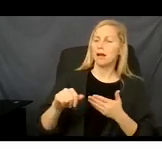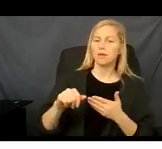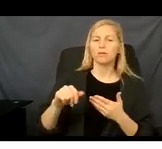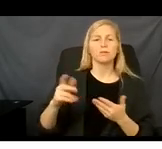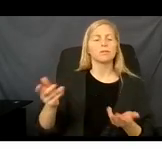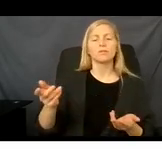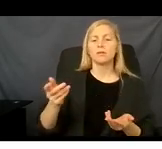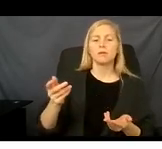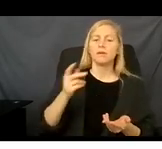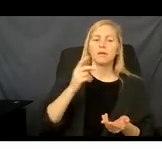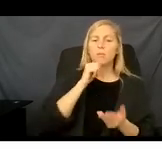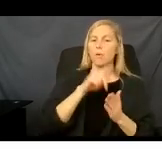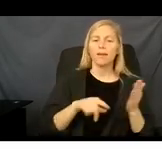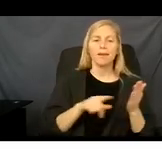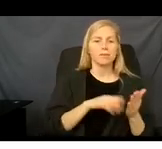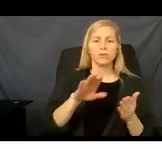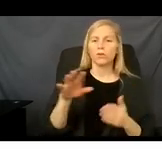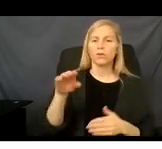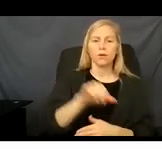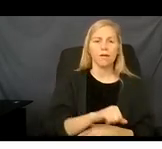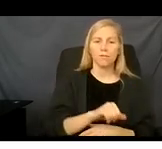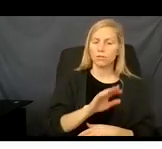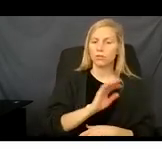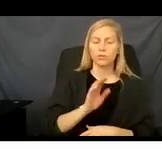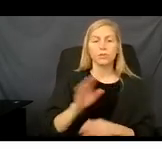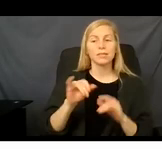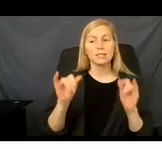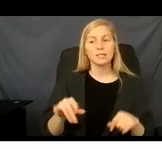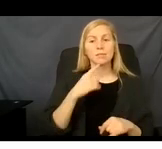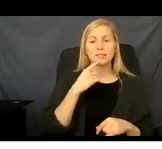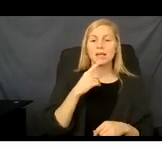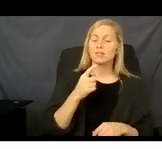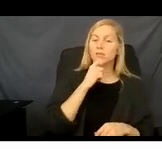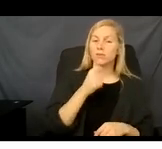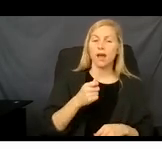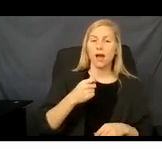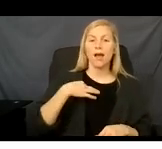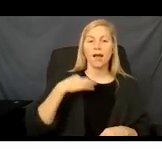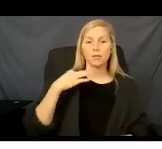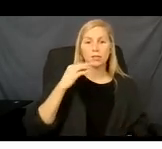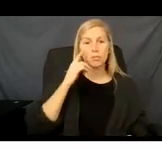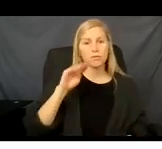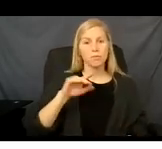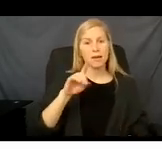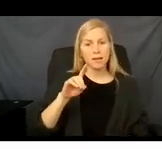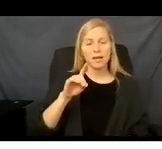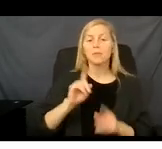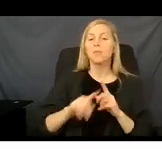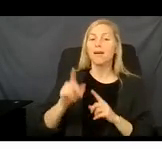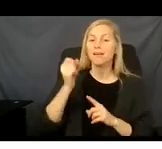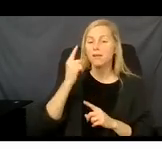your Medicaid coverage. The system will tell you, though you are no longer eligible for Medicaid, but will continue your coverage because